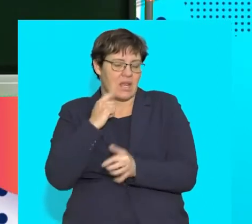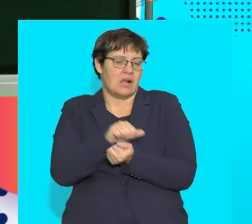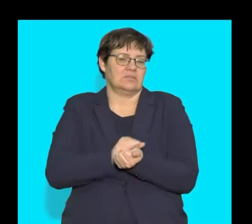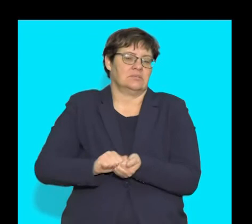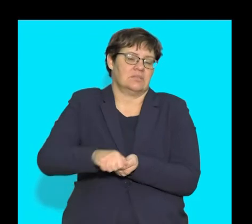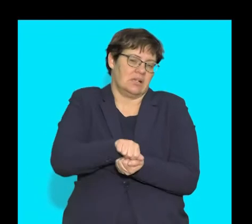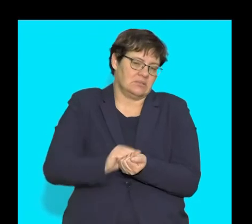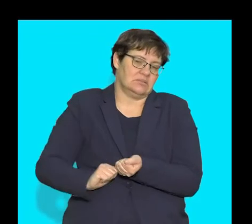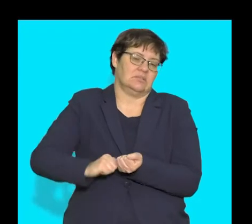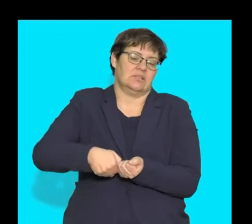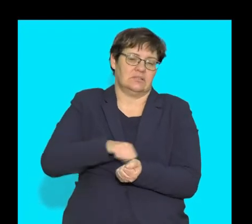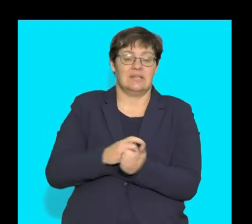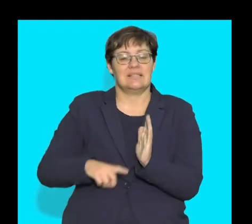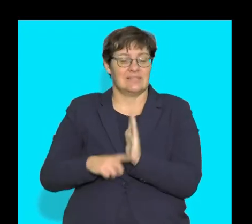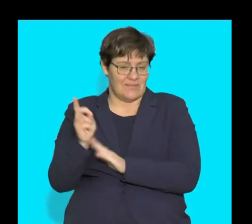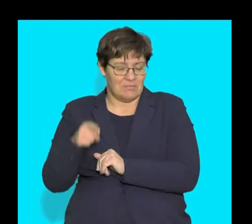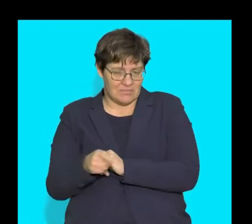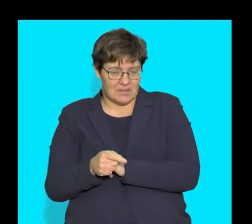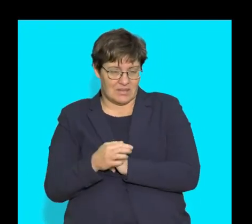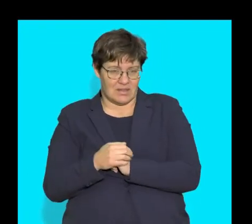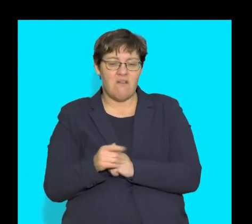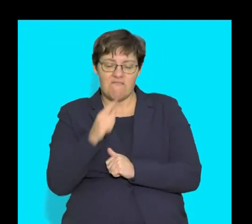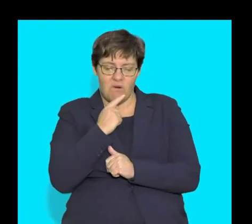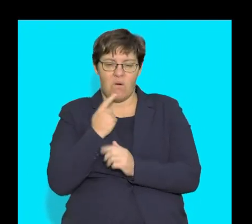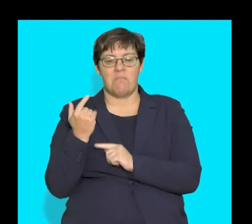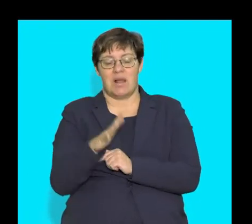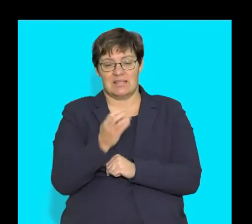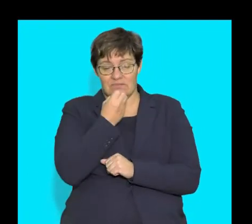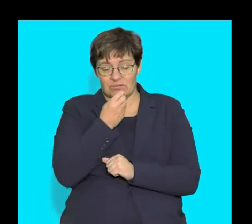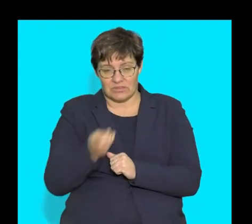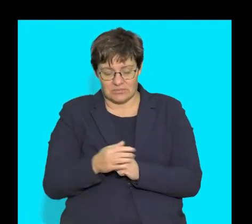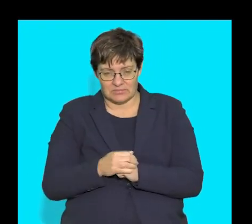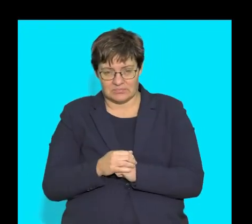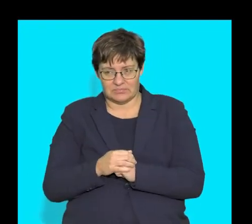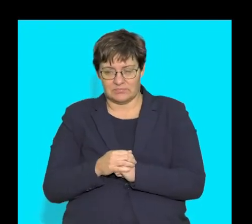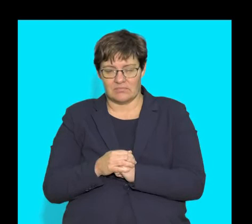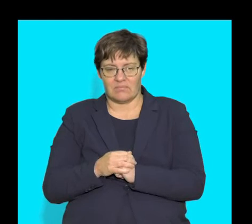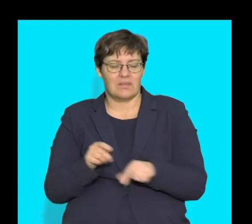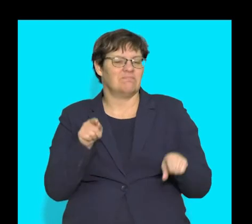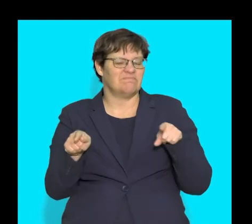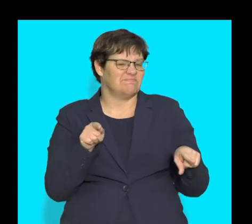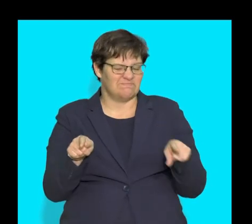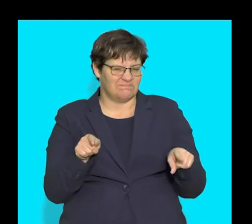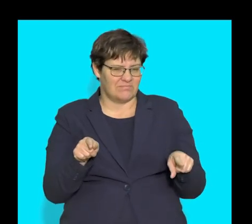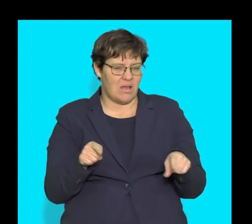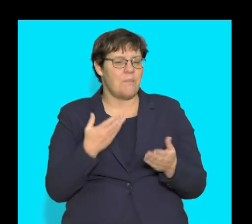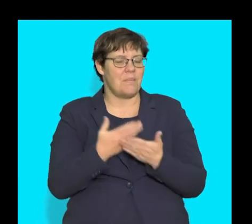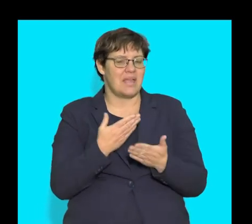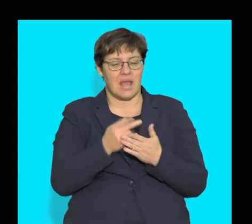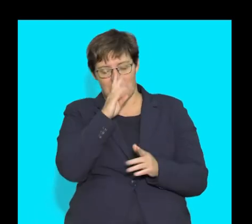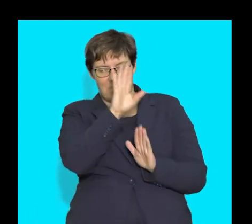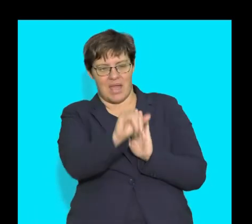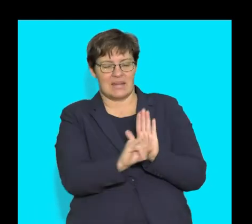and the molars and premolars, which are well-developed for chewing and grinding of that plant, die. And that's essentially what you